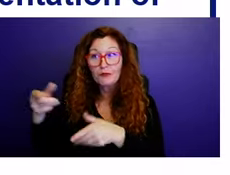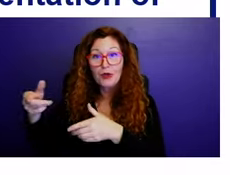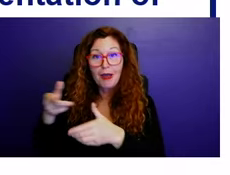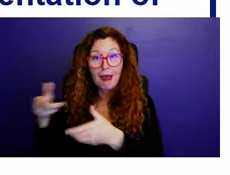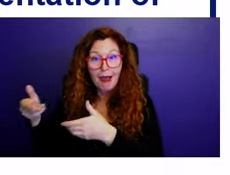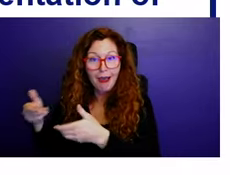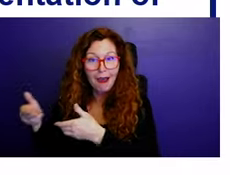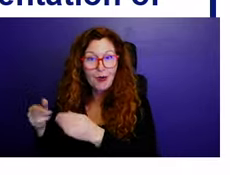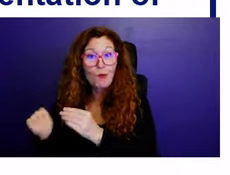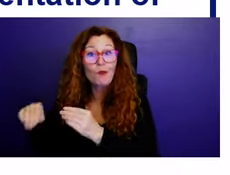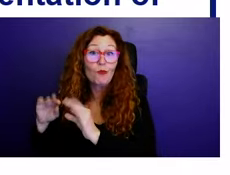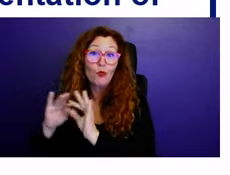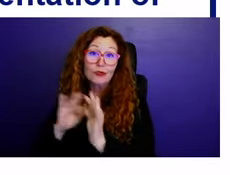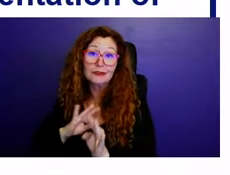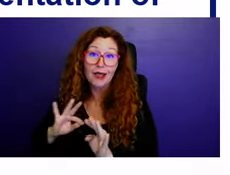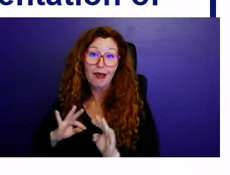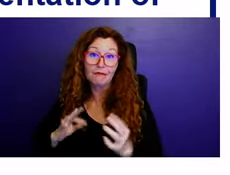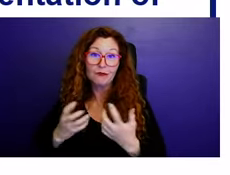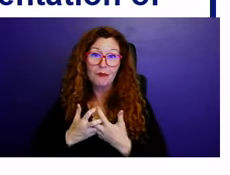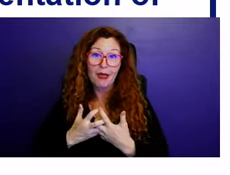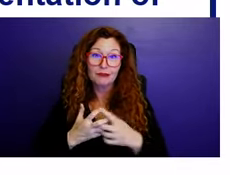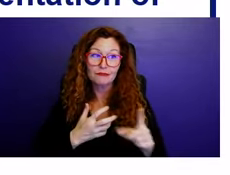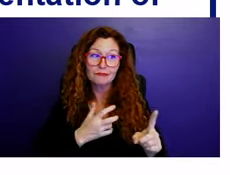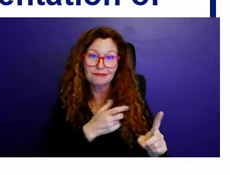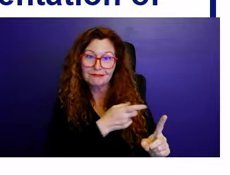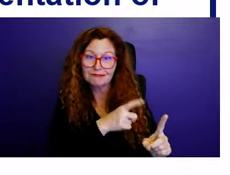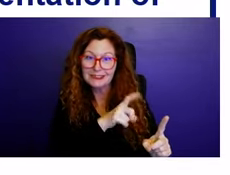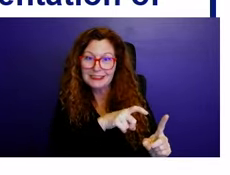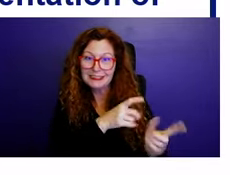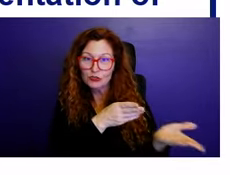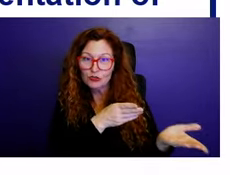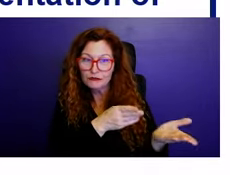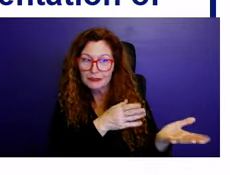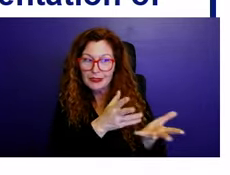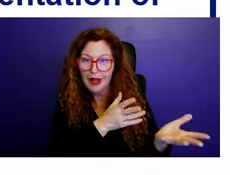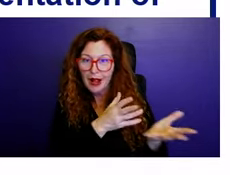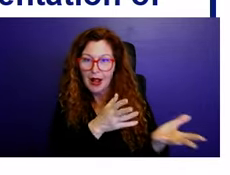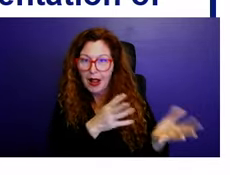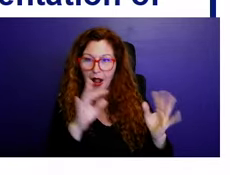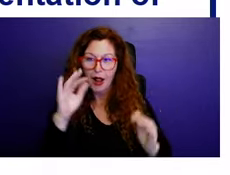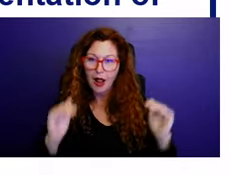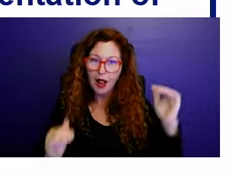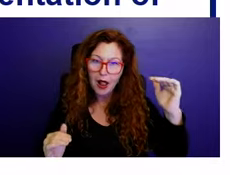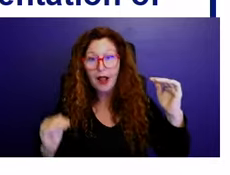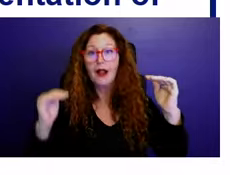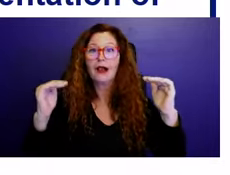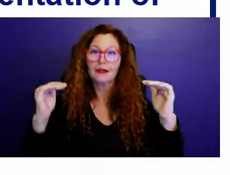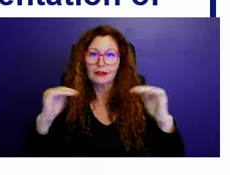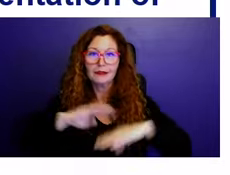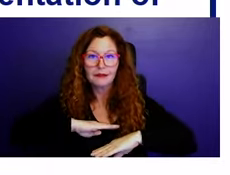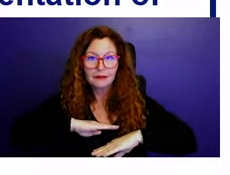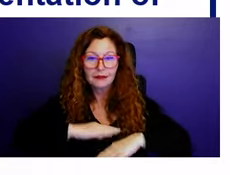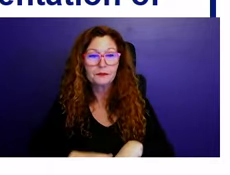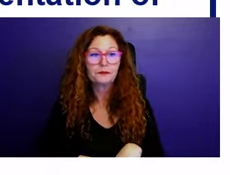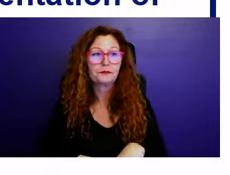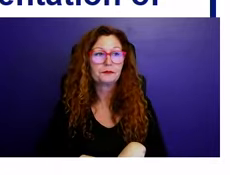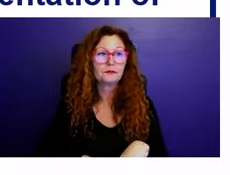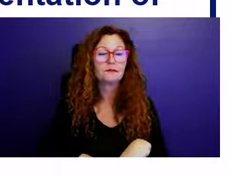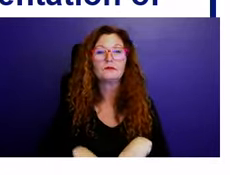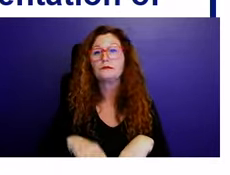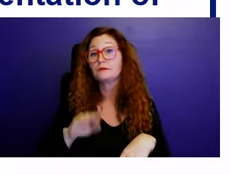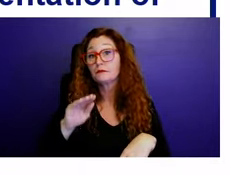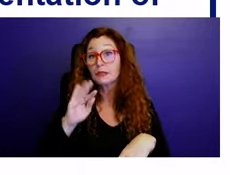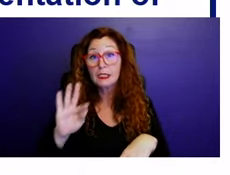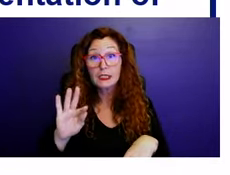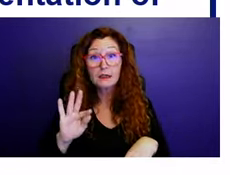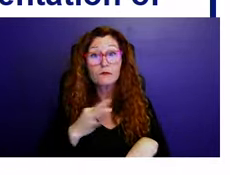where this would go to each one of the department heads. And essentially they would have to fill out a questionnaire and perform an analysis on impact. They would need